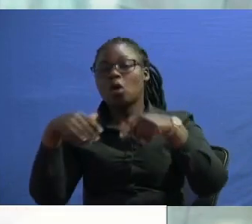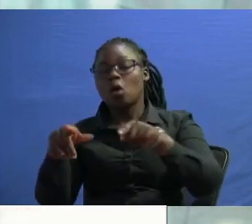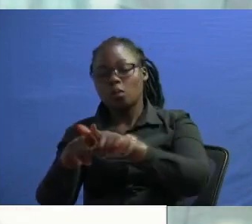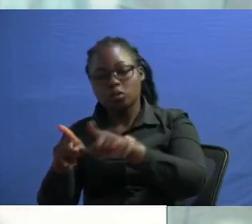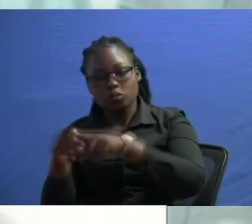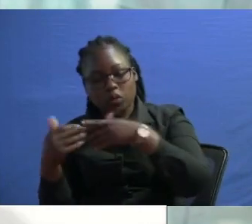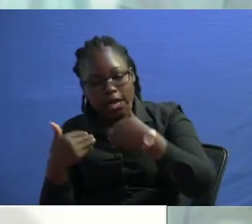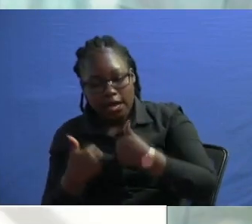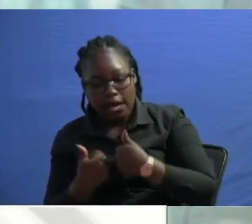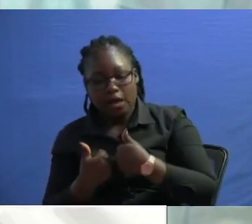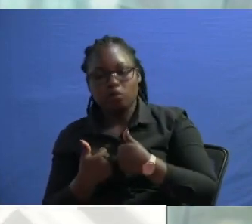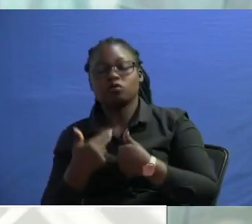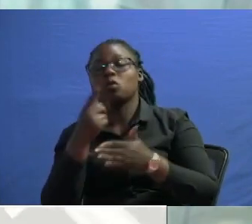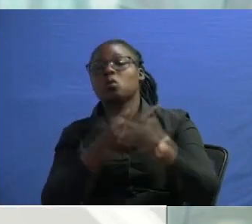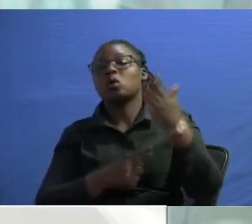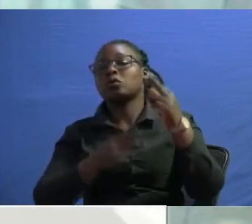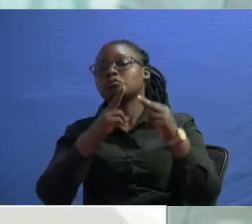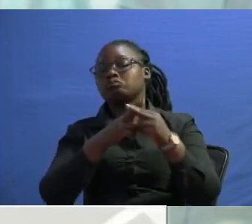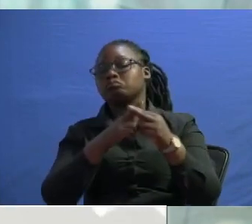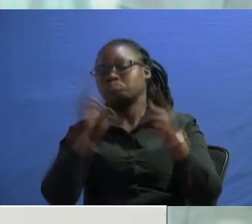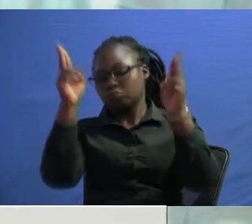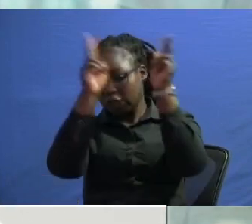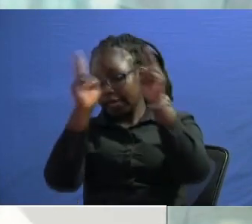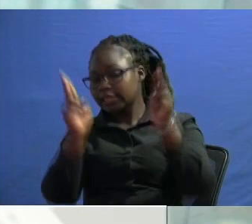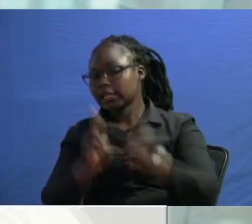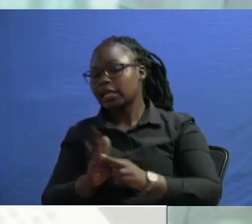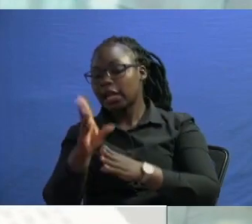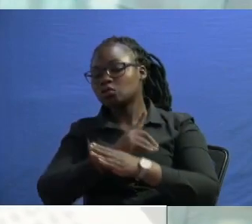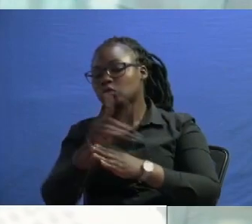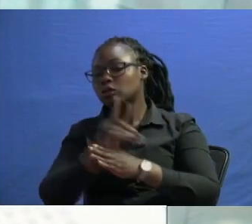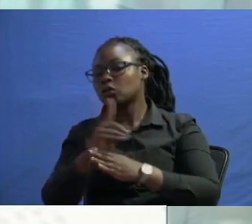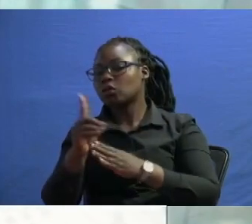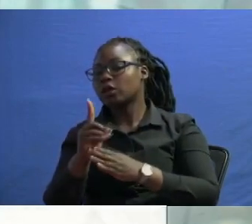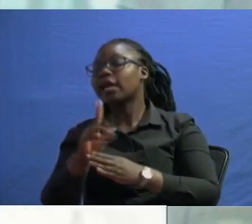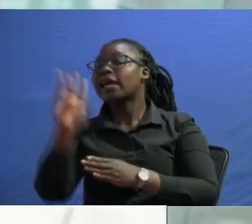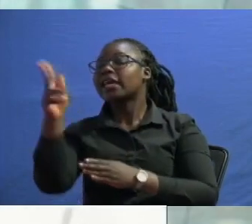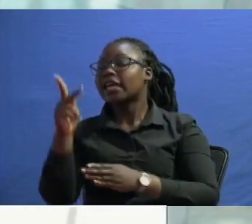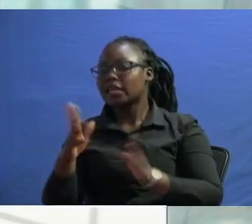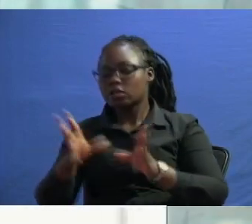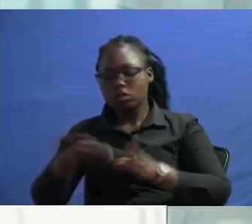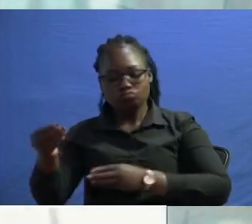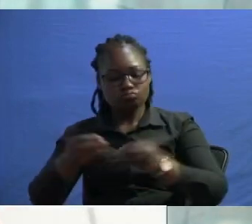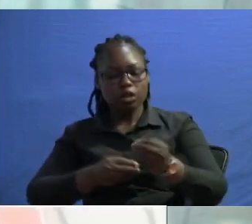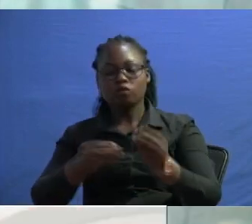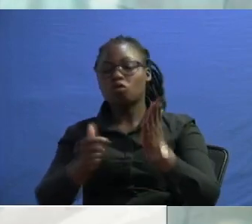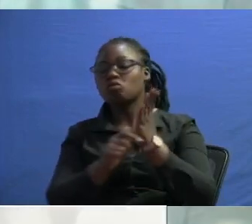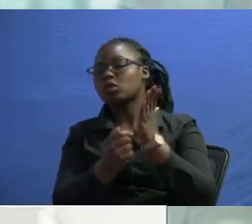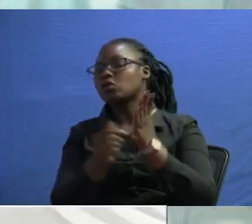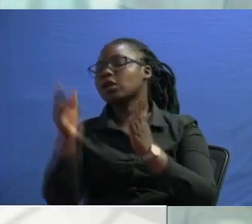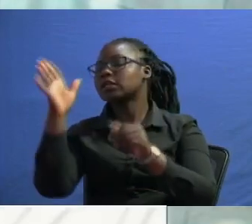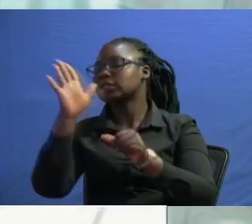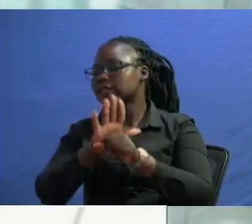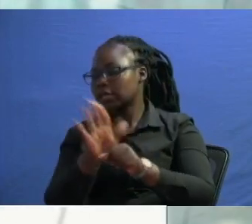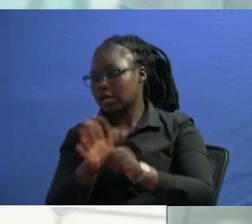have what we call international duty that we shall have played kenya has donated doors otherwise send forces